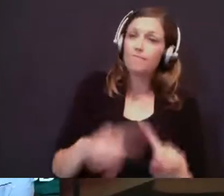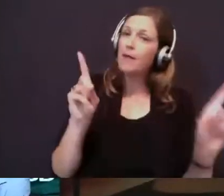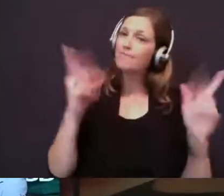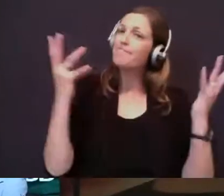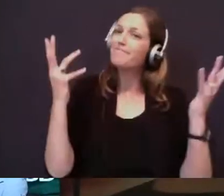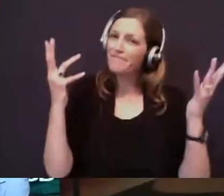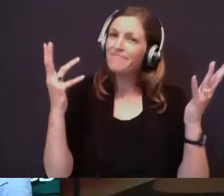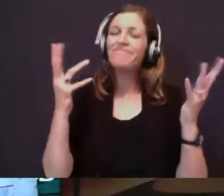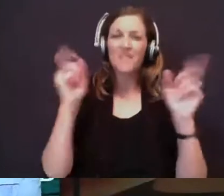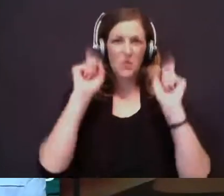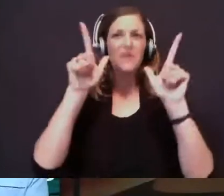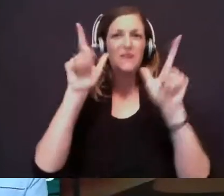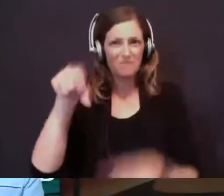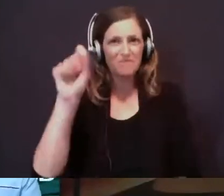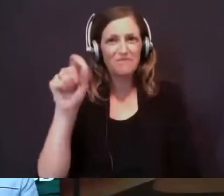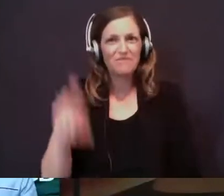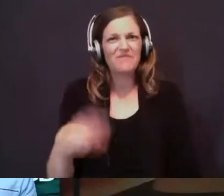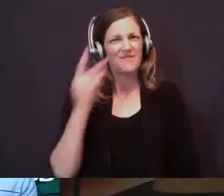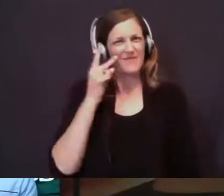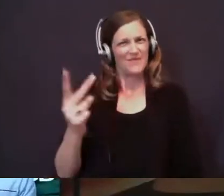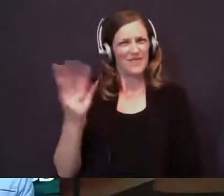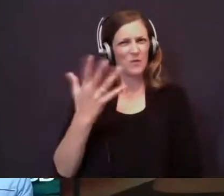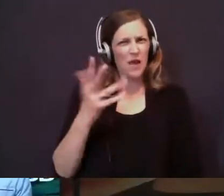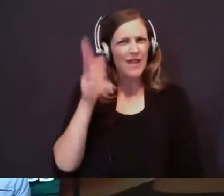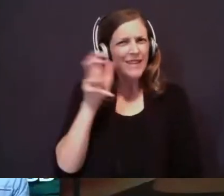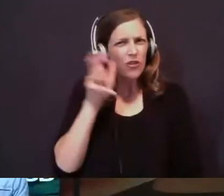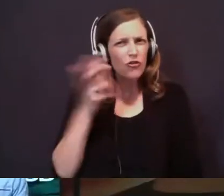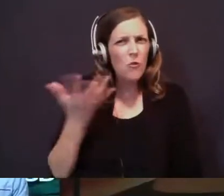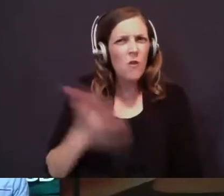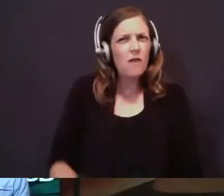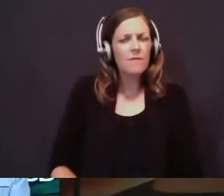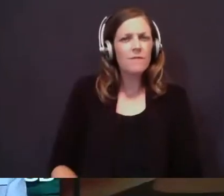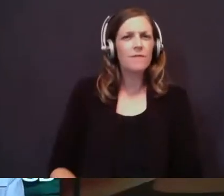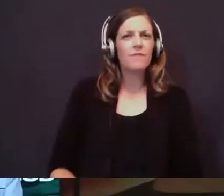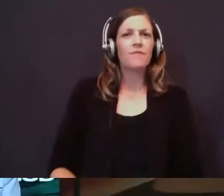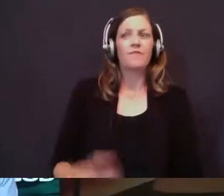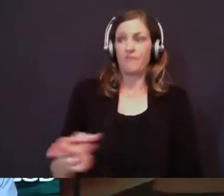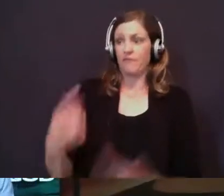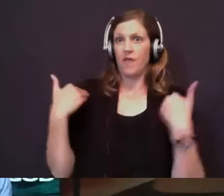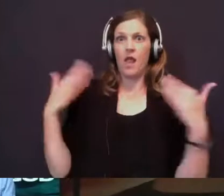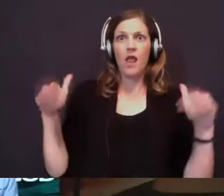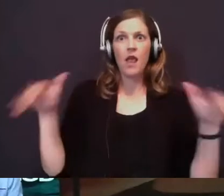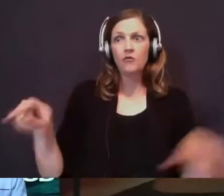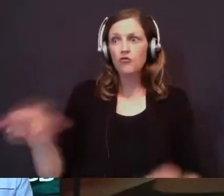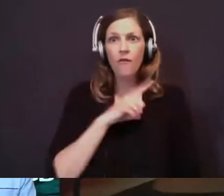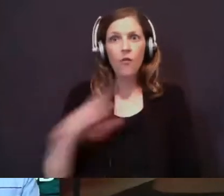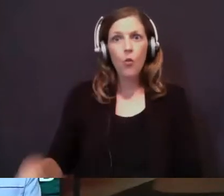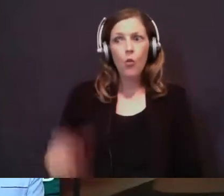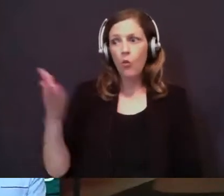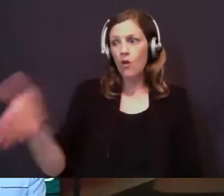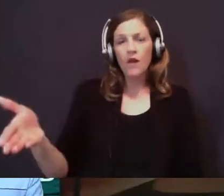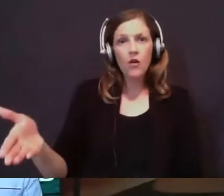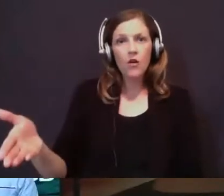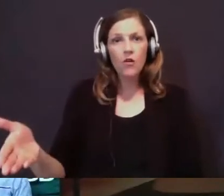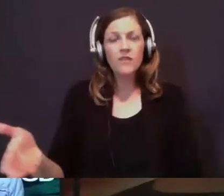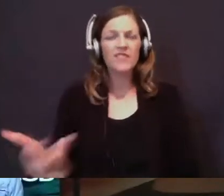he does indeed wake up. And what does he see and hear when he wakes up? Well, there's an angel of the Lord who's there. And he